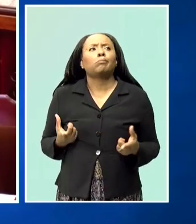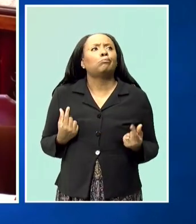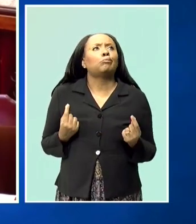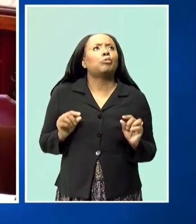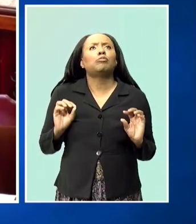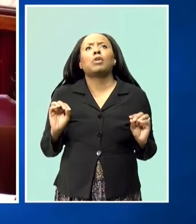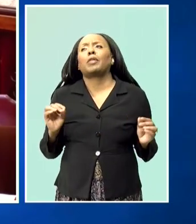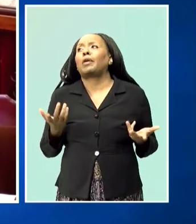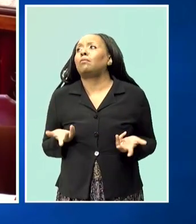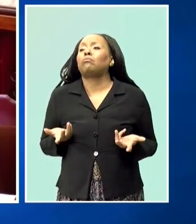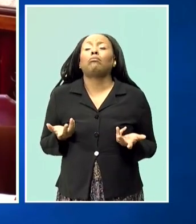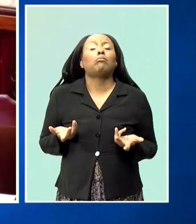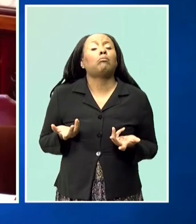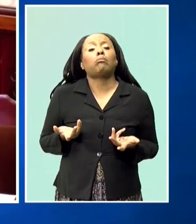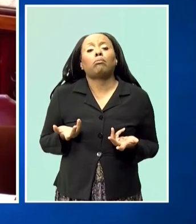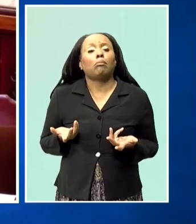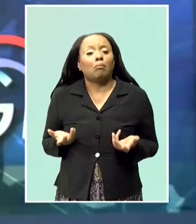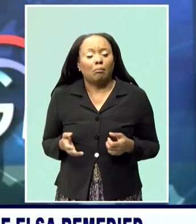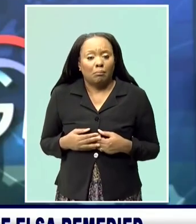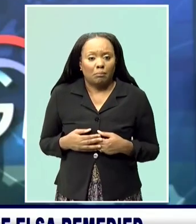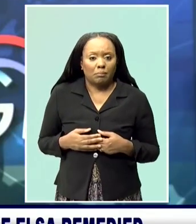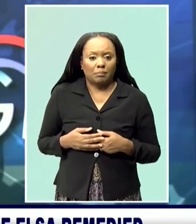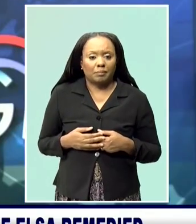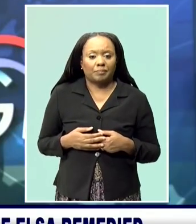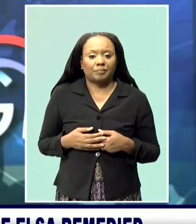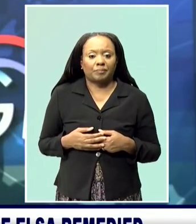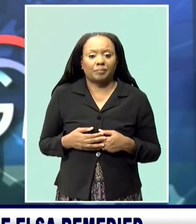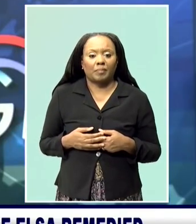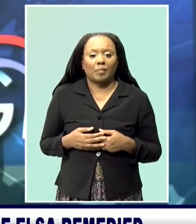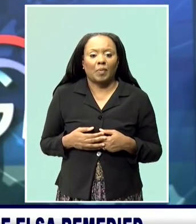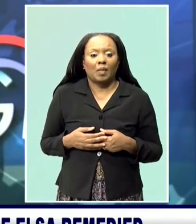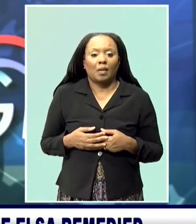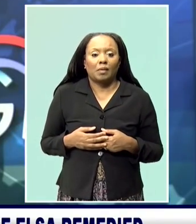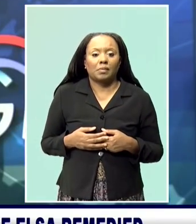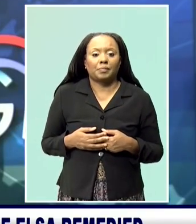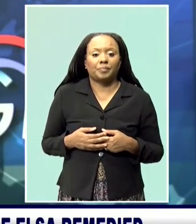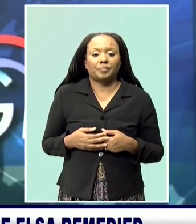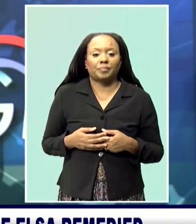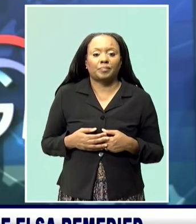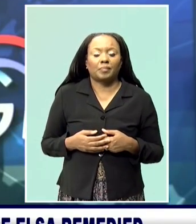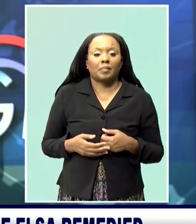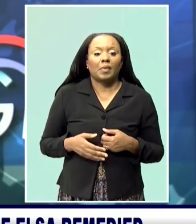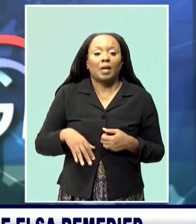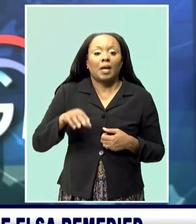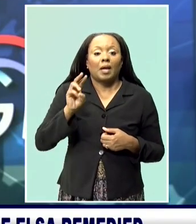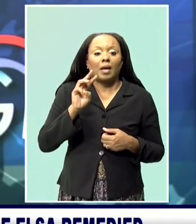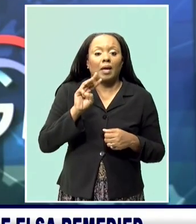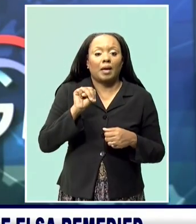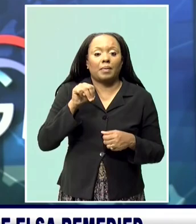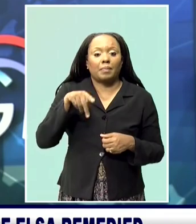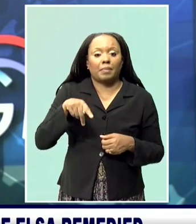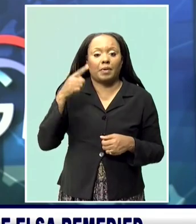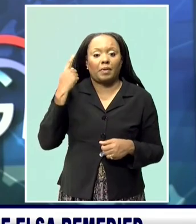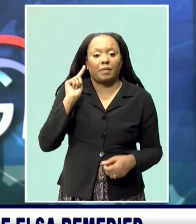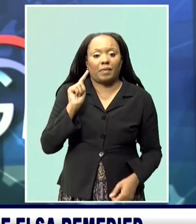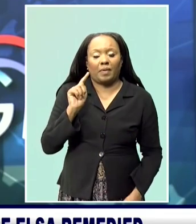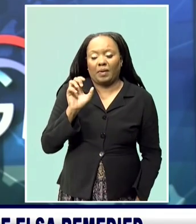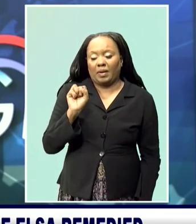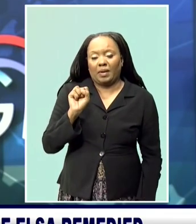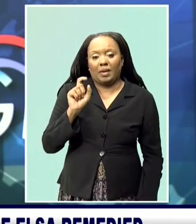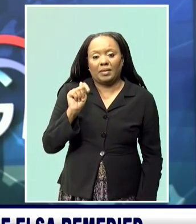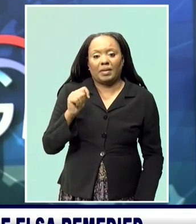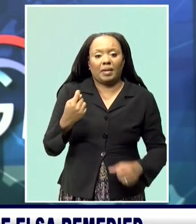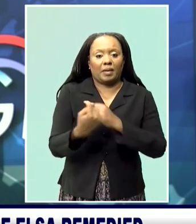doing what they are supposed to do. During her contribution to the debate, MP for St. Thomas, Cynthia Ford